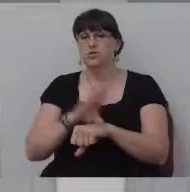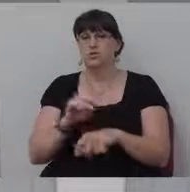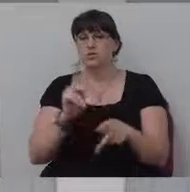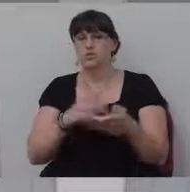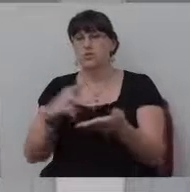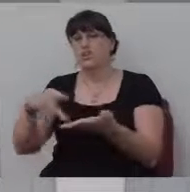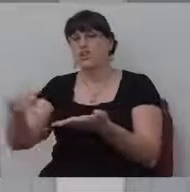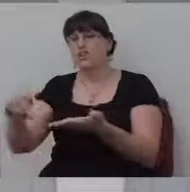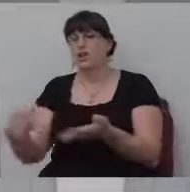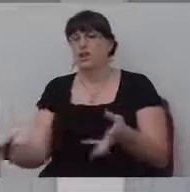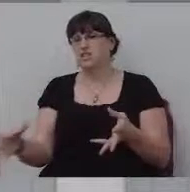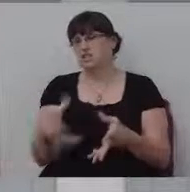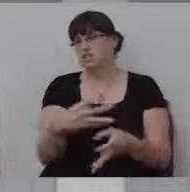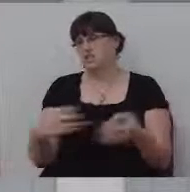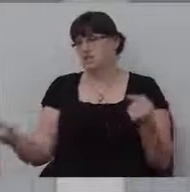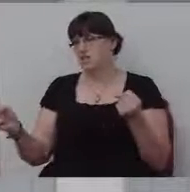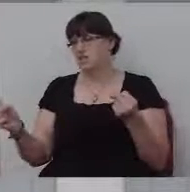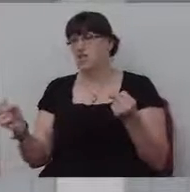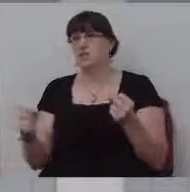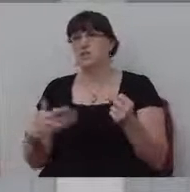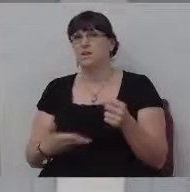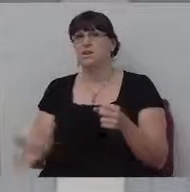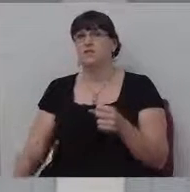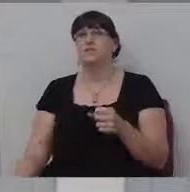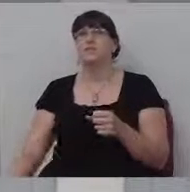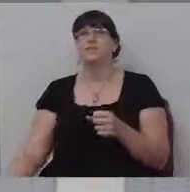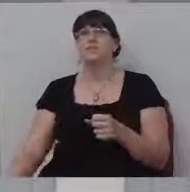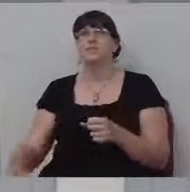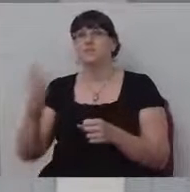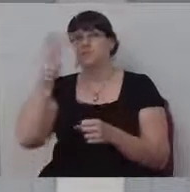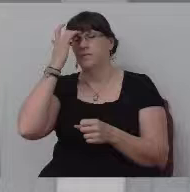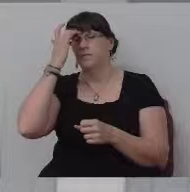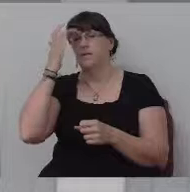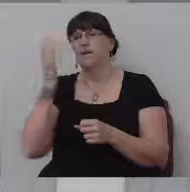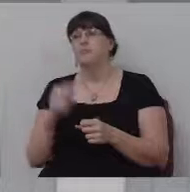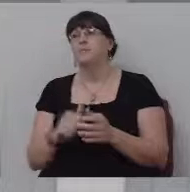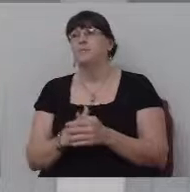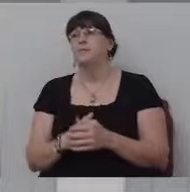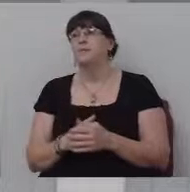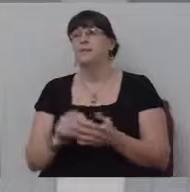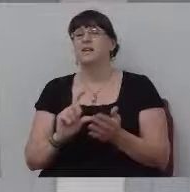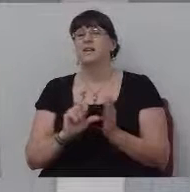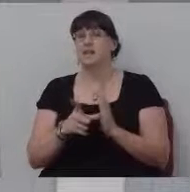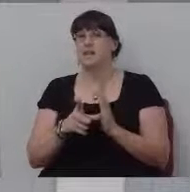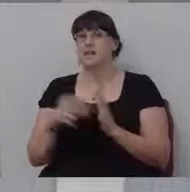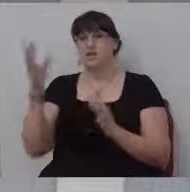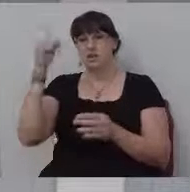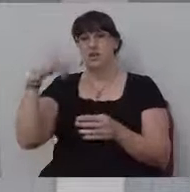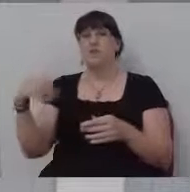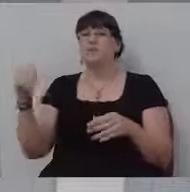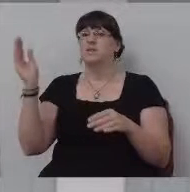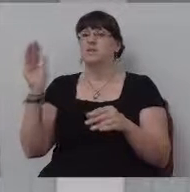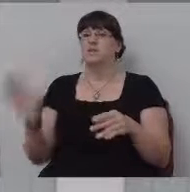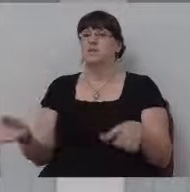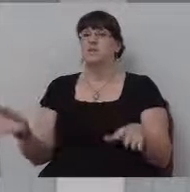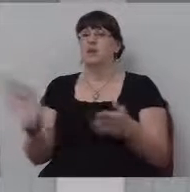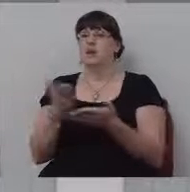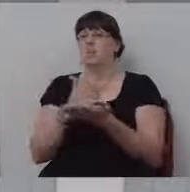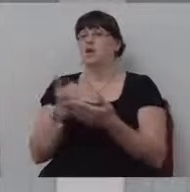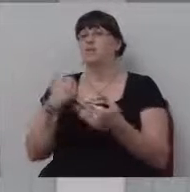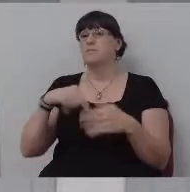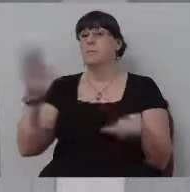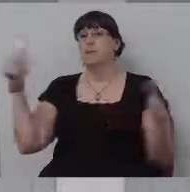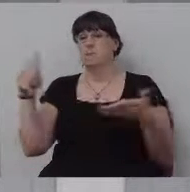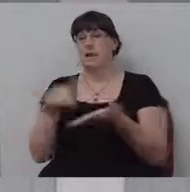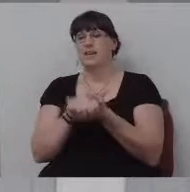and steal stuff out of their cars. And so he's like one of my groomsmen in our wedding a little bit later on. And that kind of a guy. Then there was Buck and